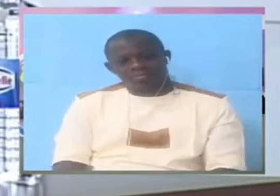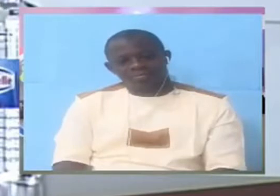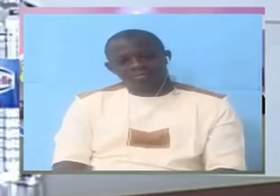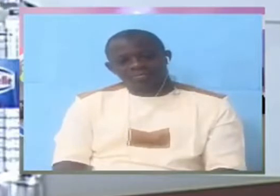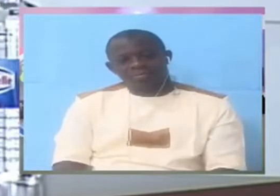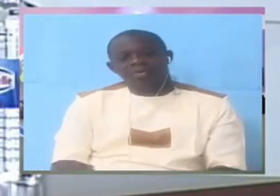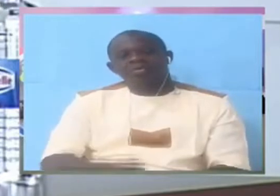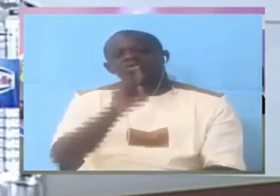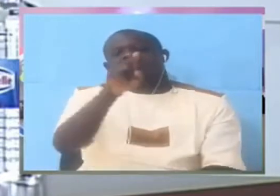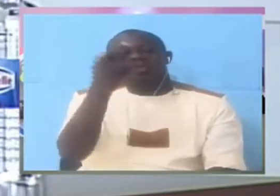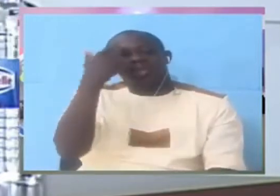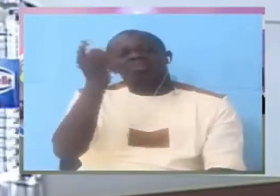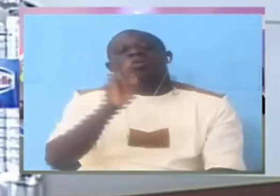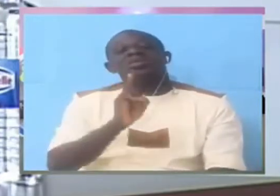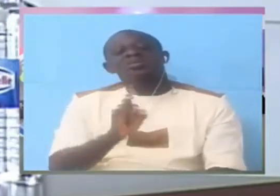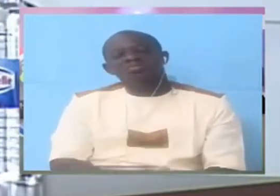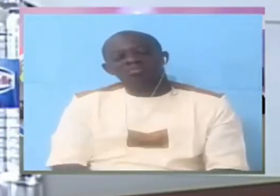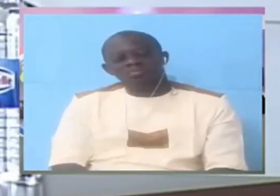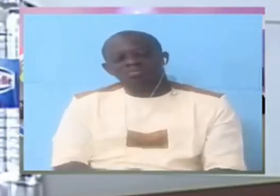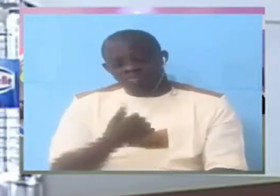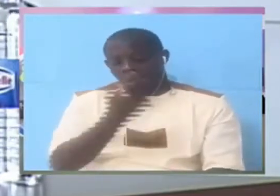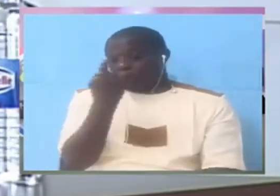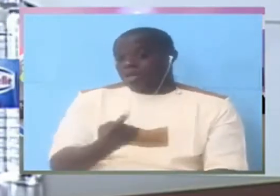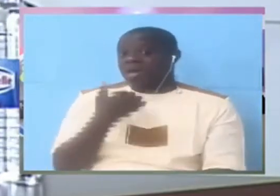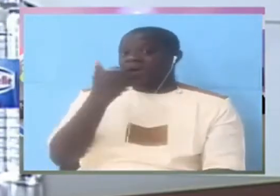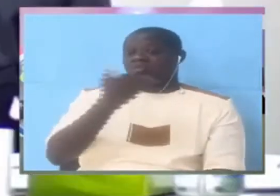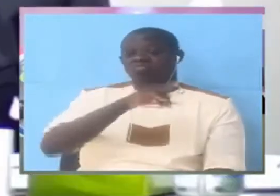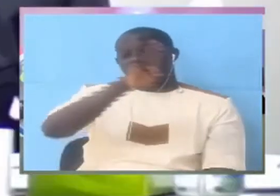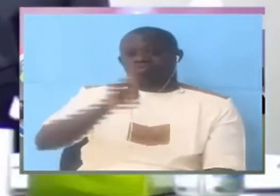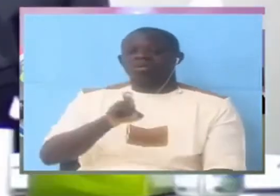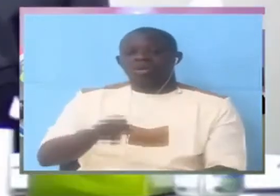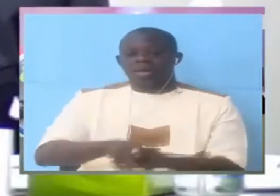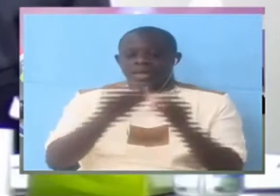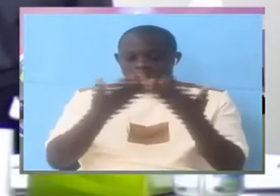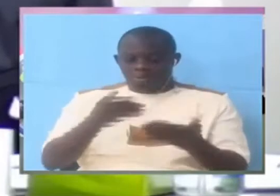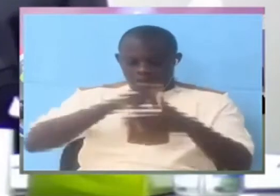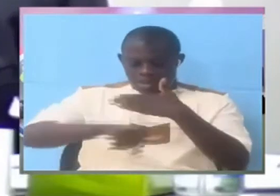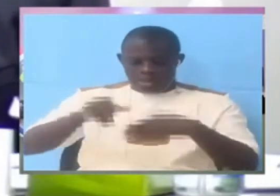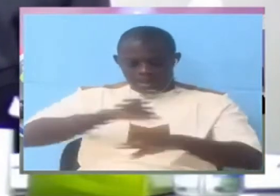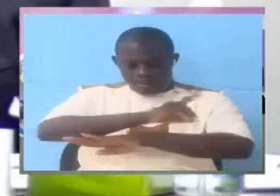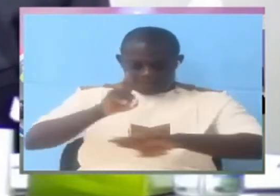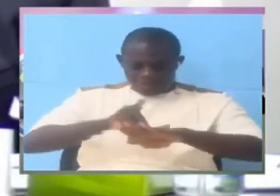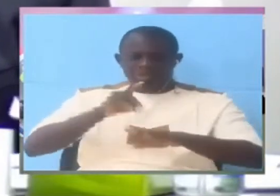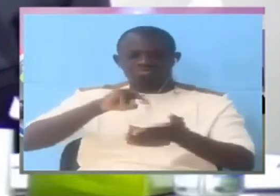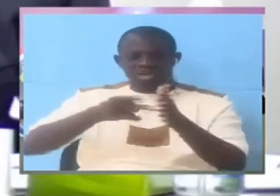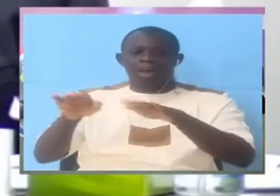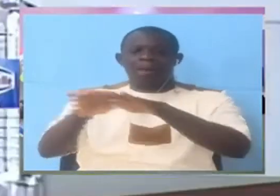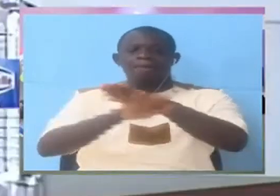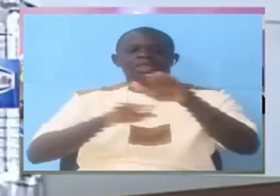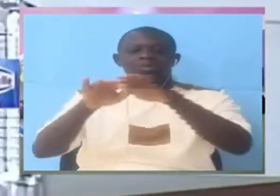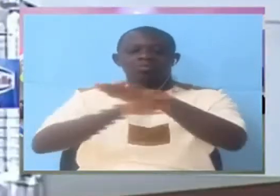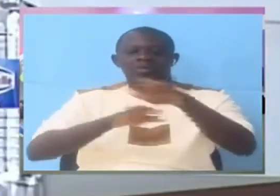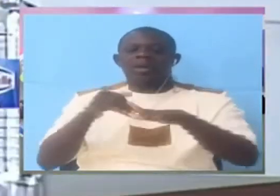do you think I'm just asking in this environment it is a basic interview it